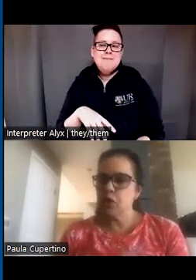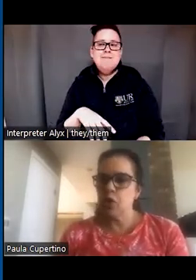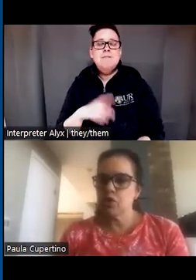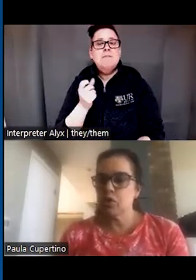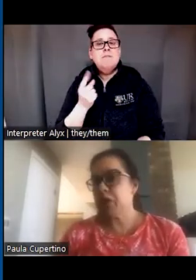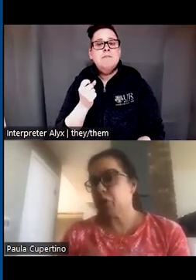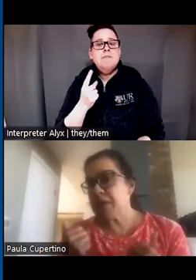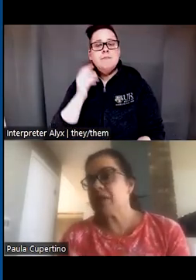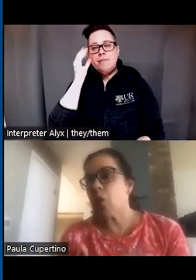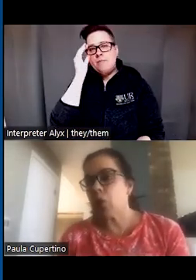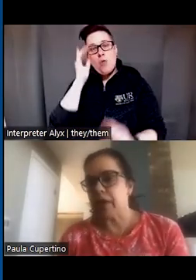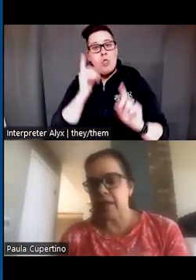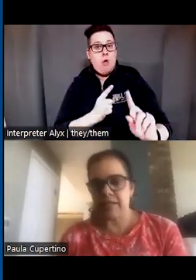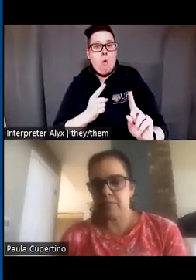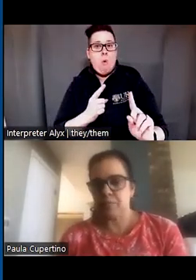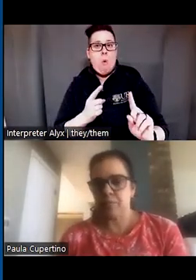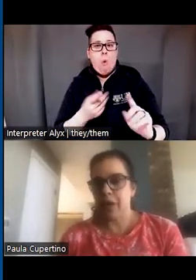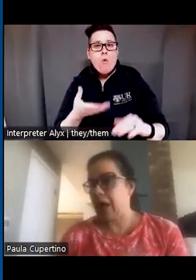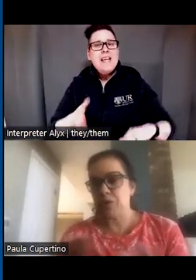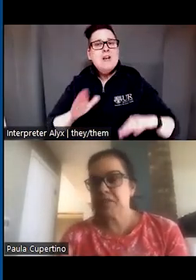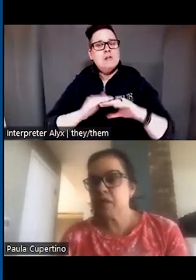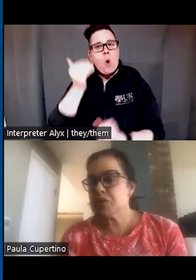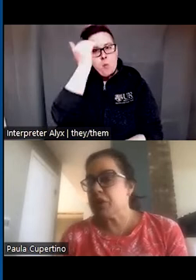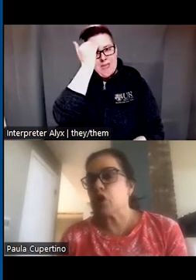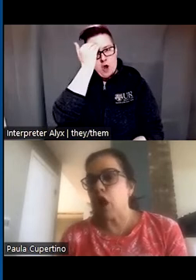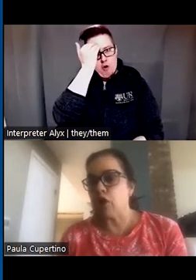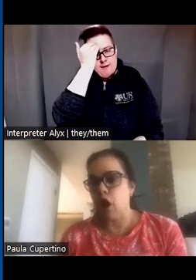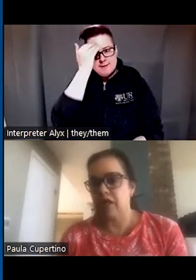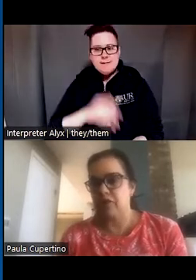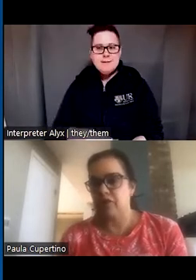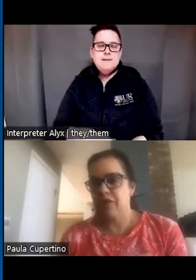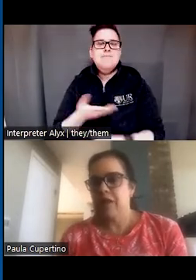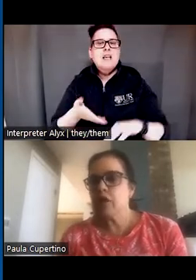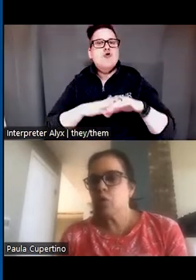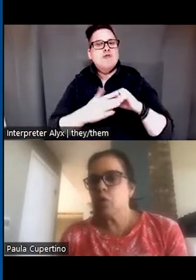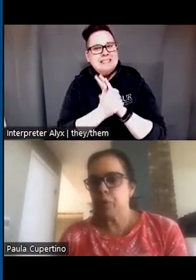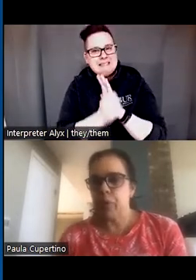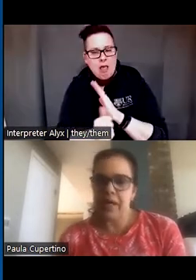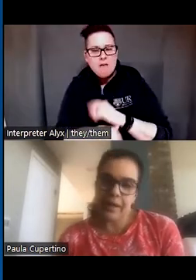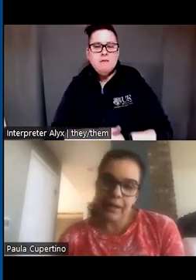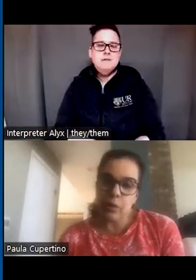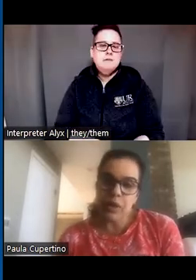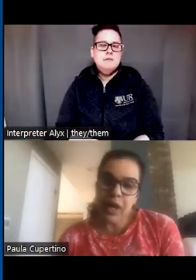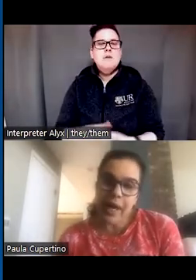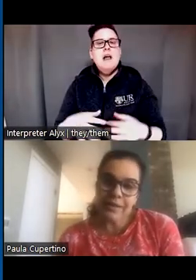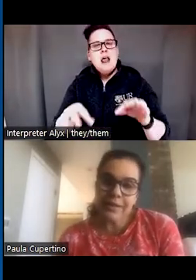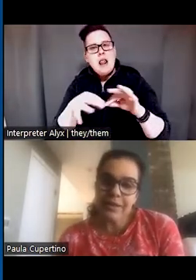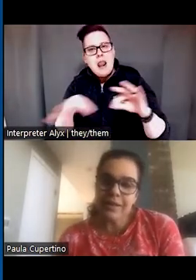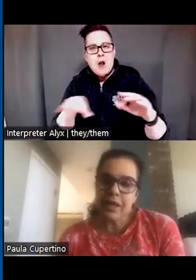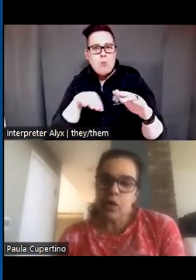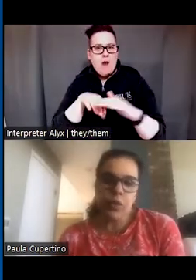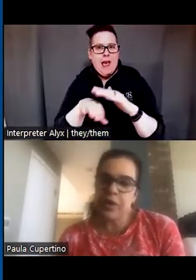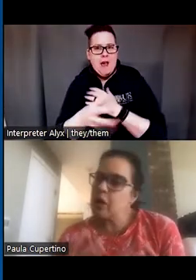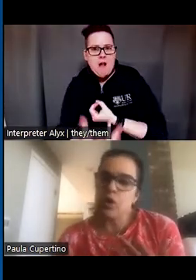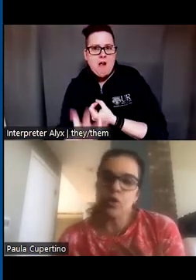with the goal to increase awareness, our skills and knowledge, incorporating language access